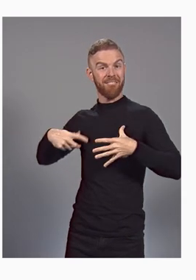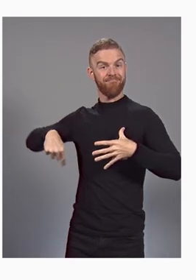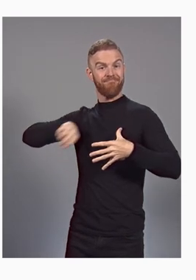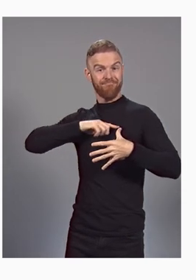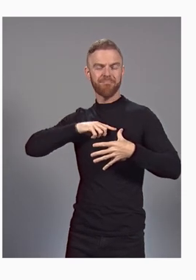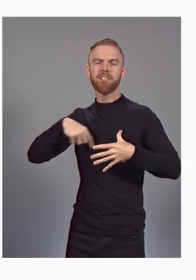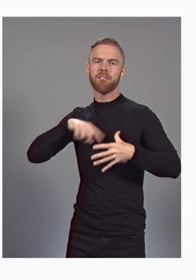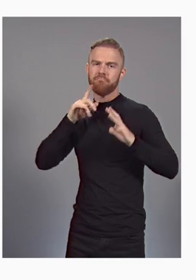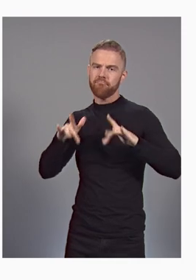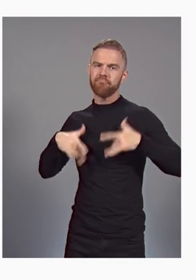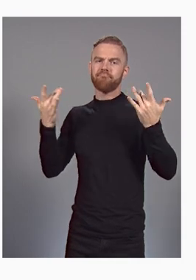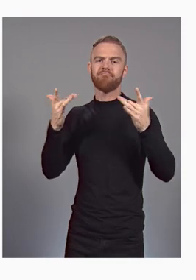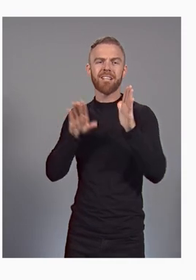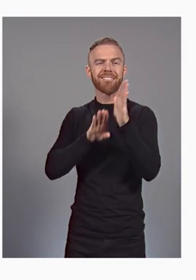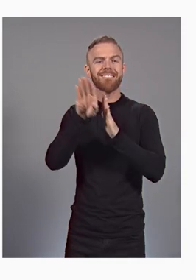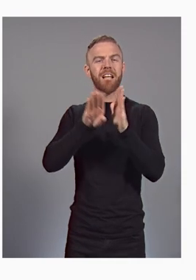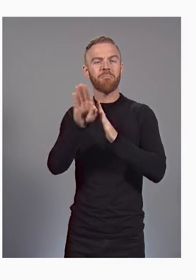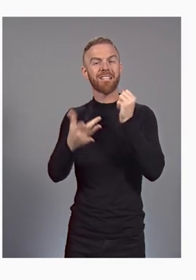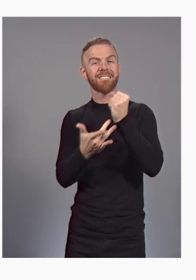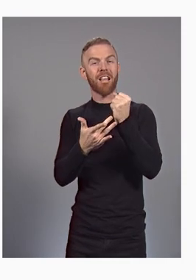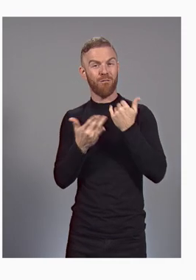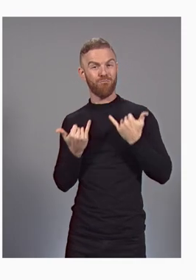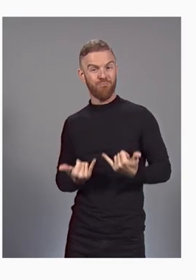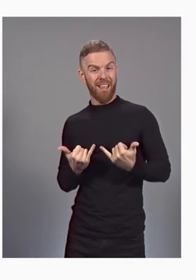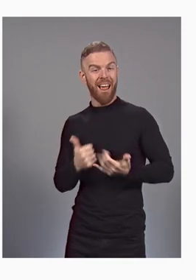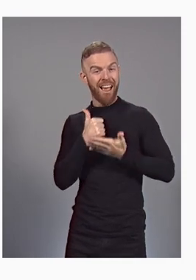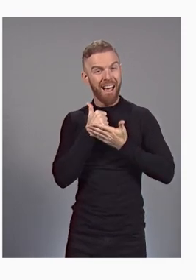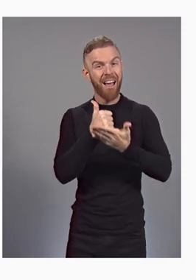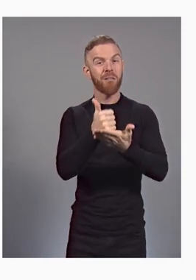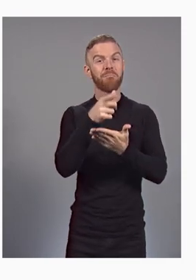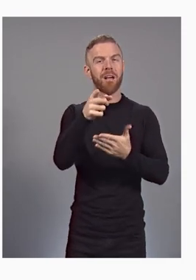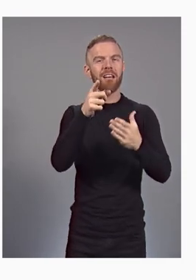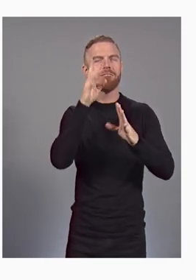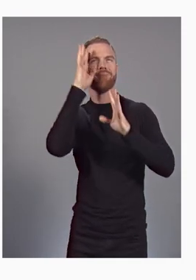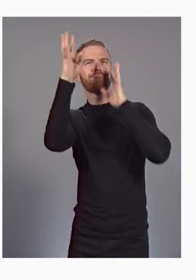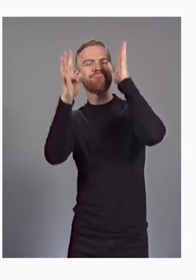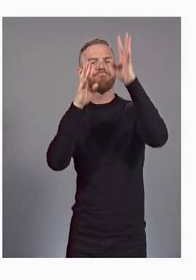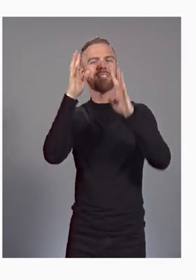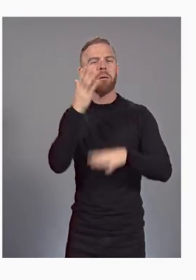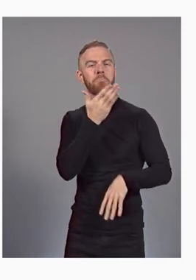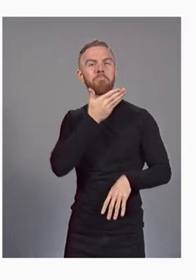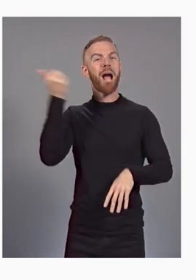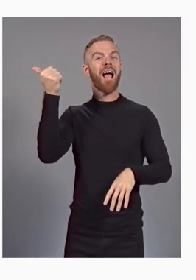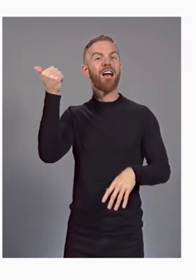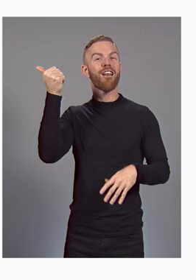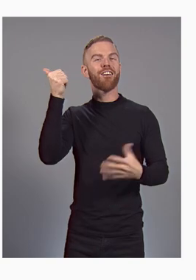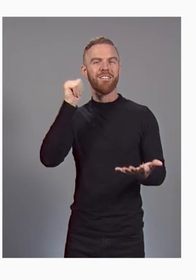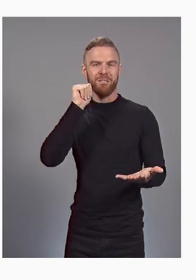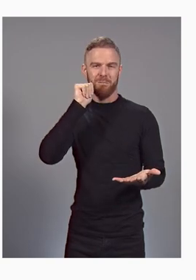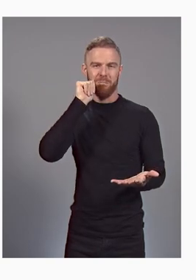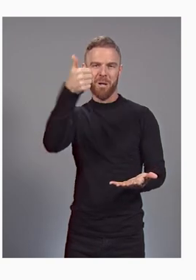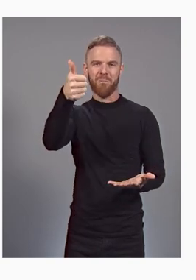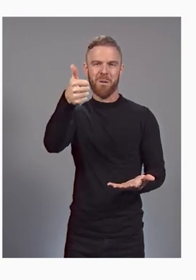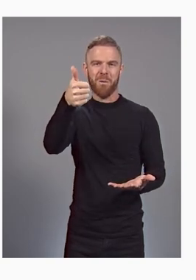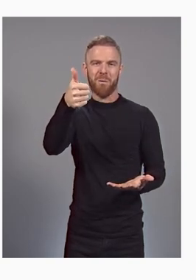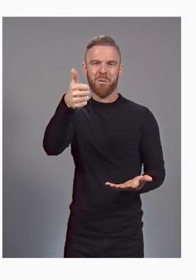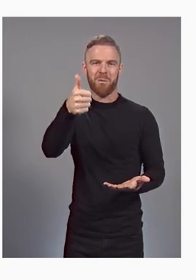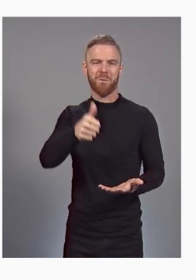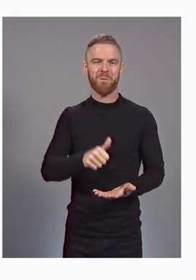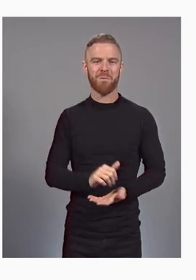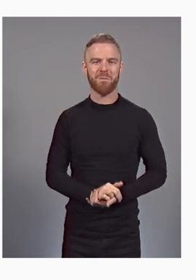excited to develop technology with you today to help each of you create